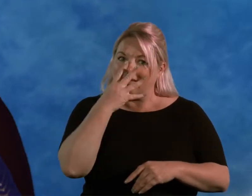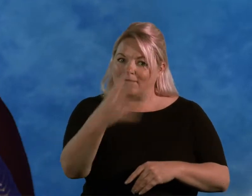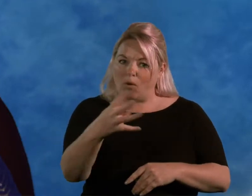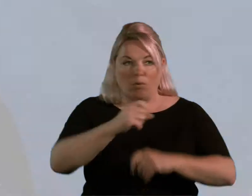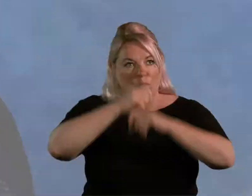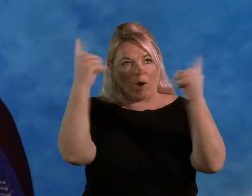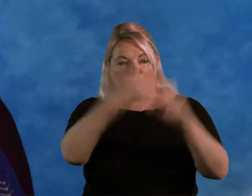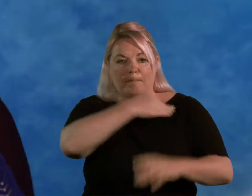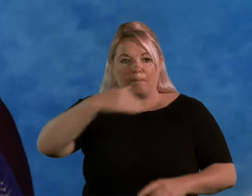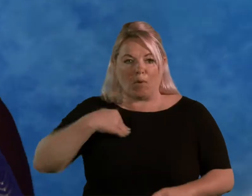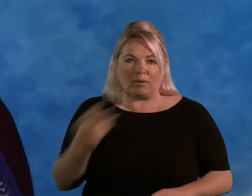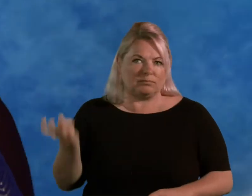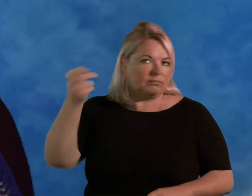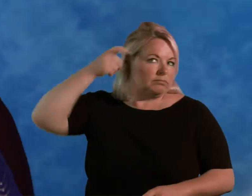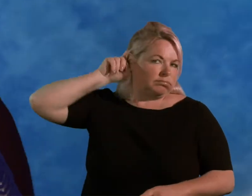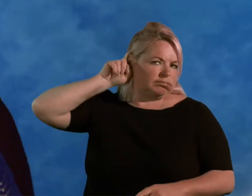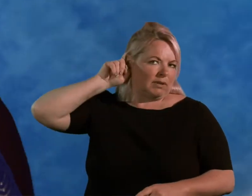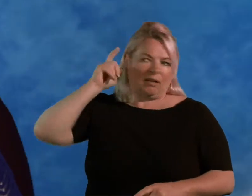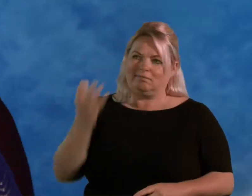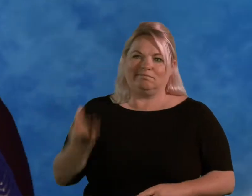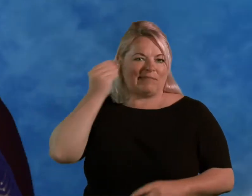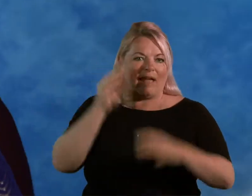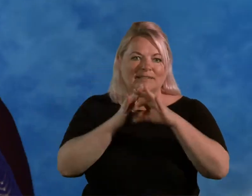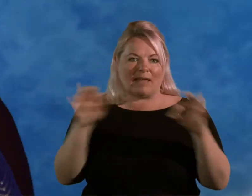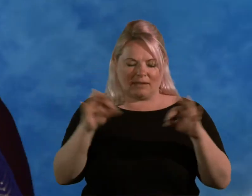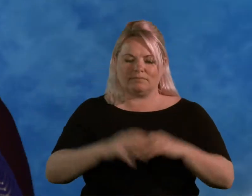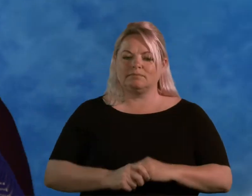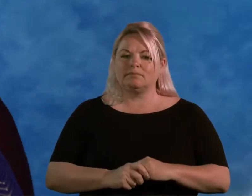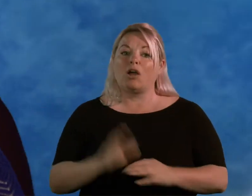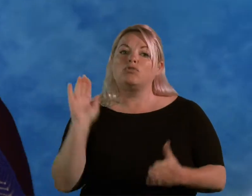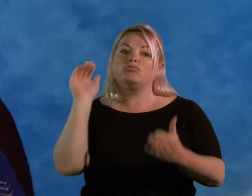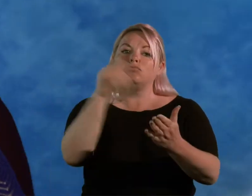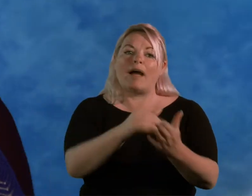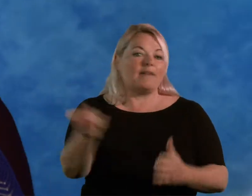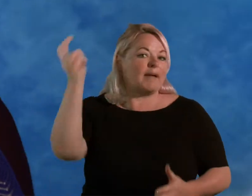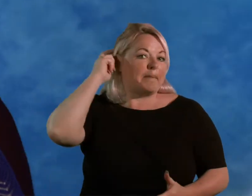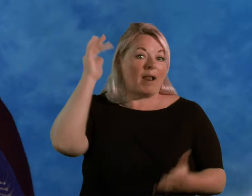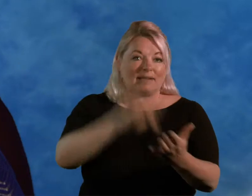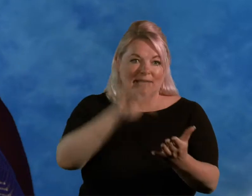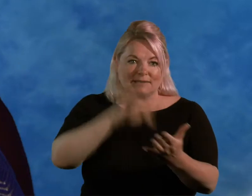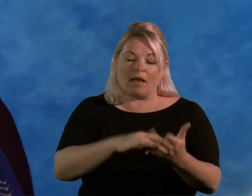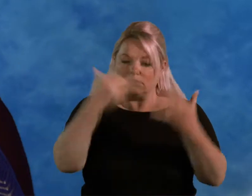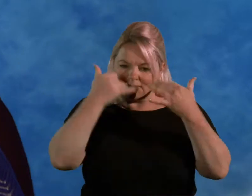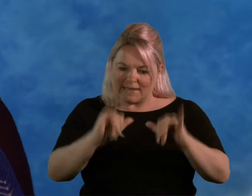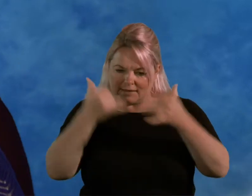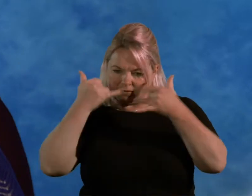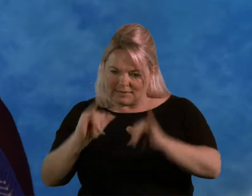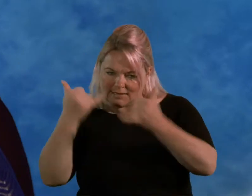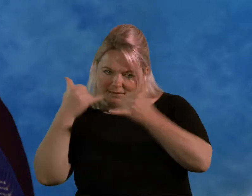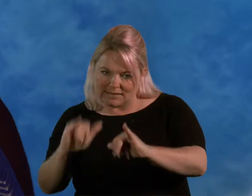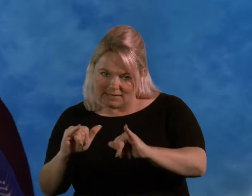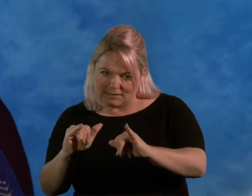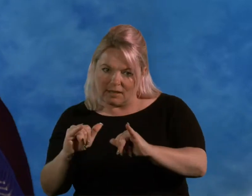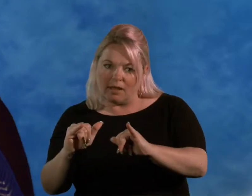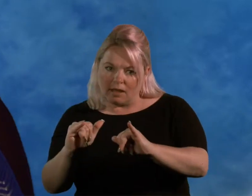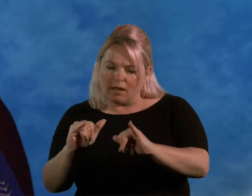anything. I came here to the implant centre, and they put me through a series of tests. And